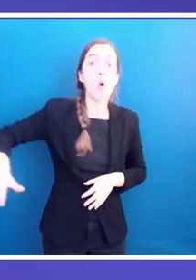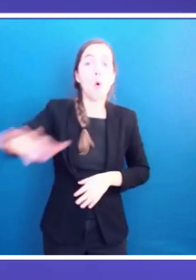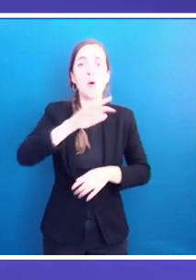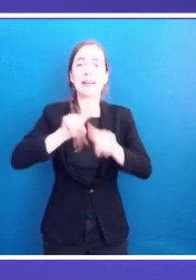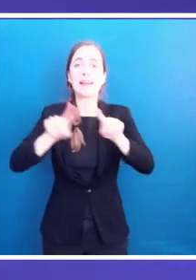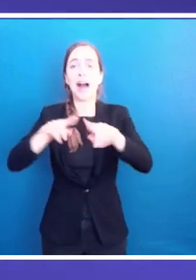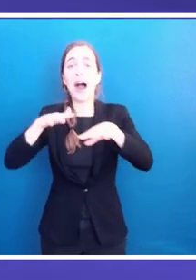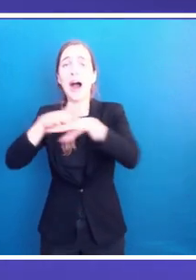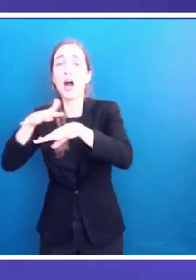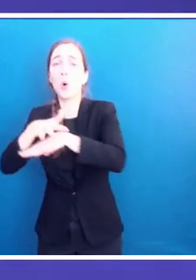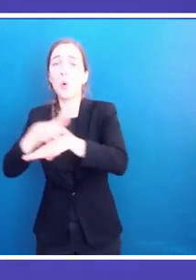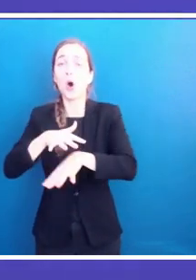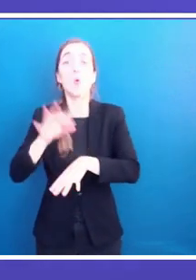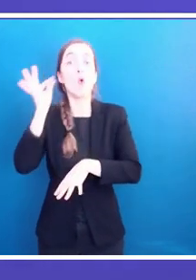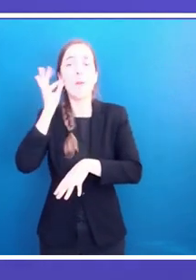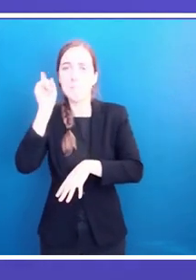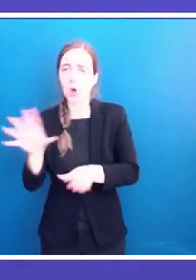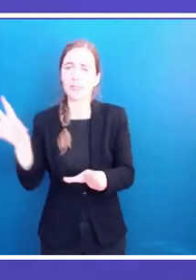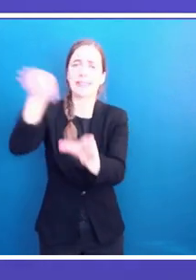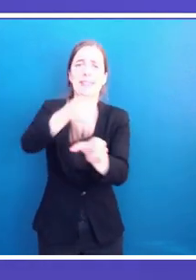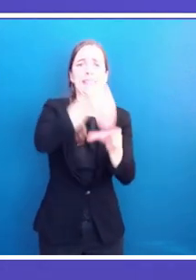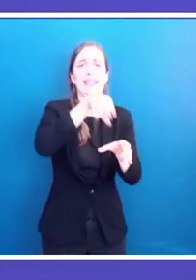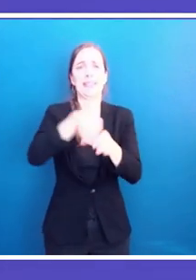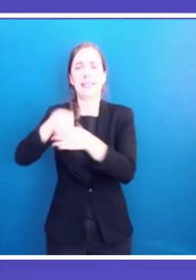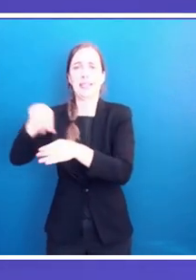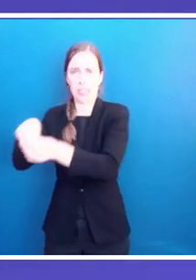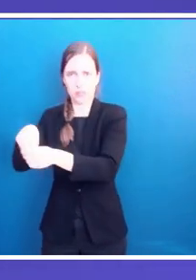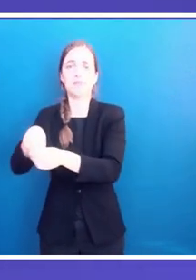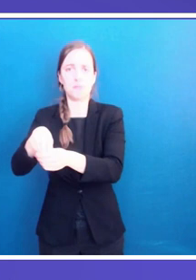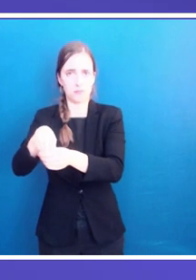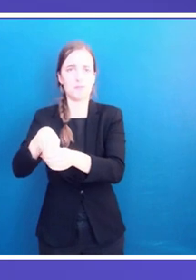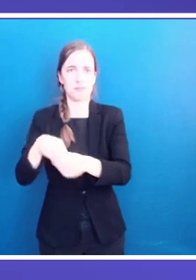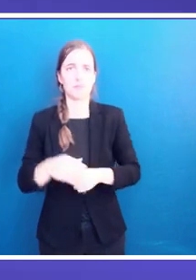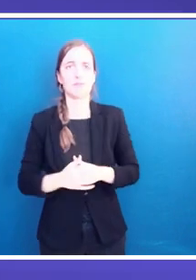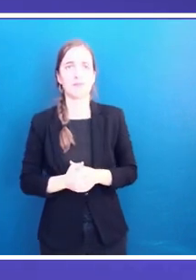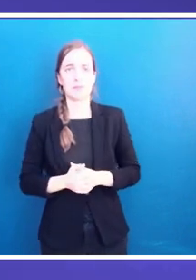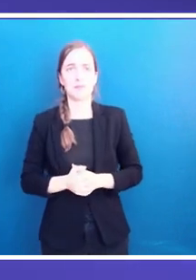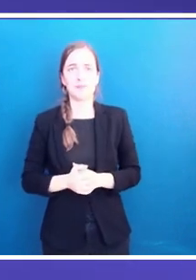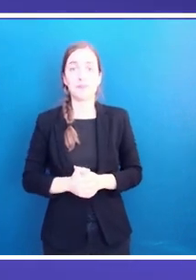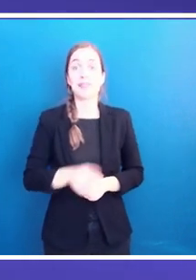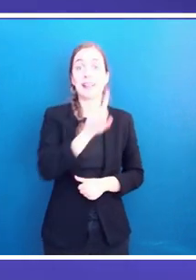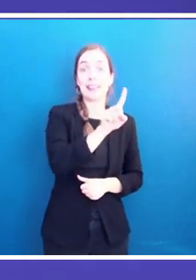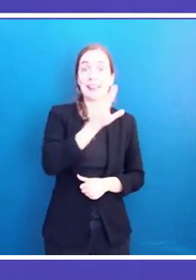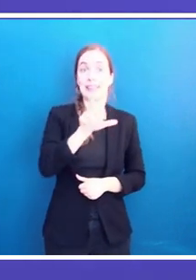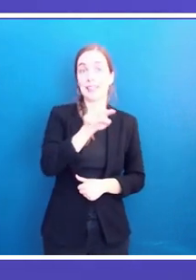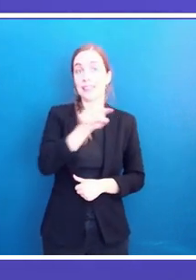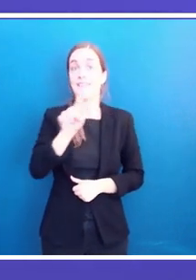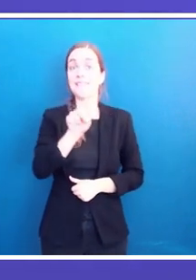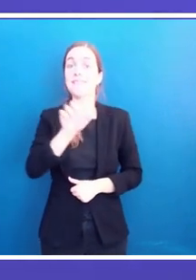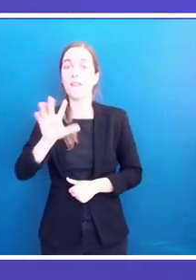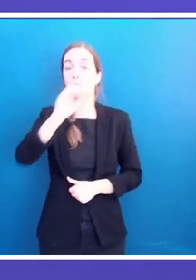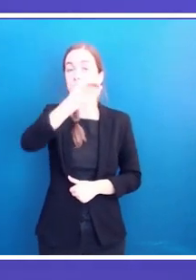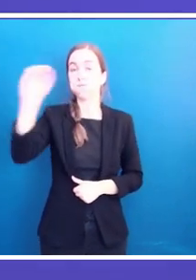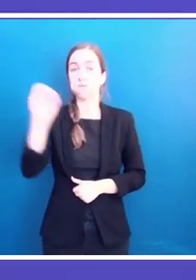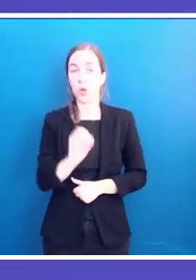Africa are led by women. These figures may improve or even double when looking at the situation in the rest of the world, but they